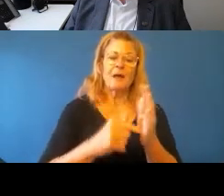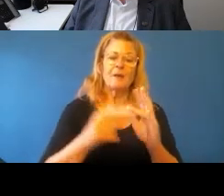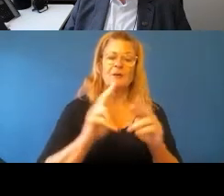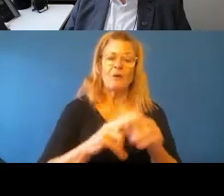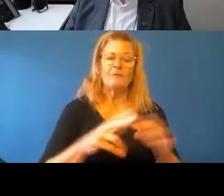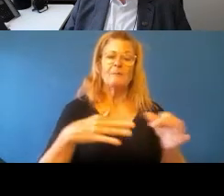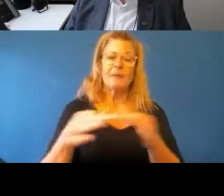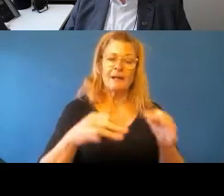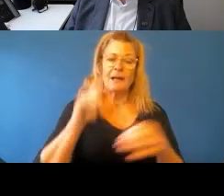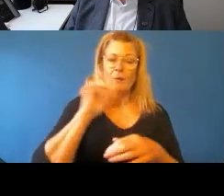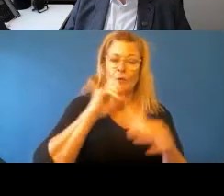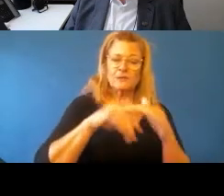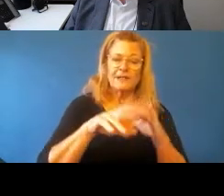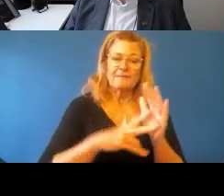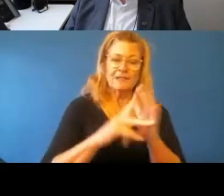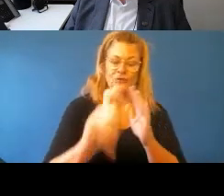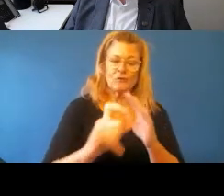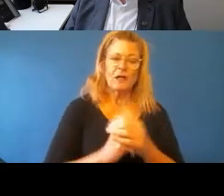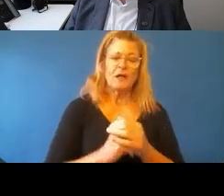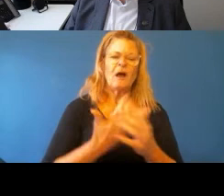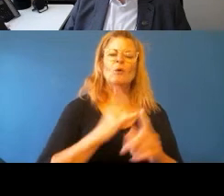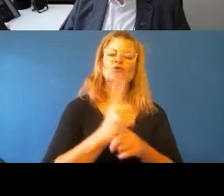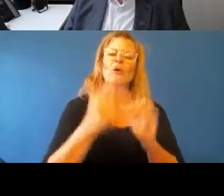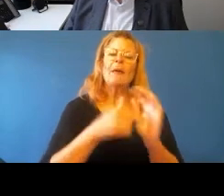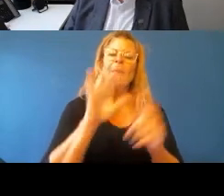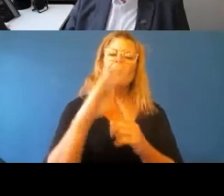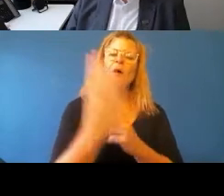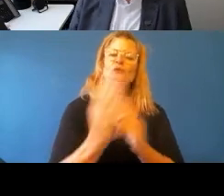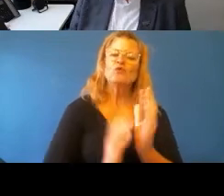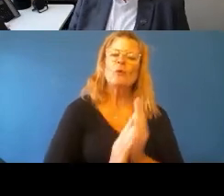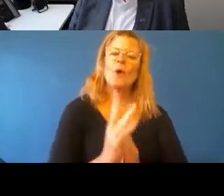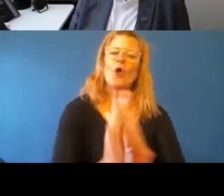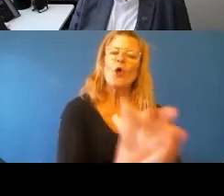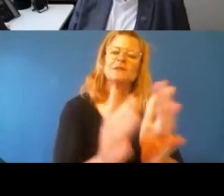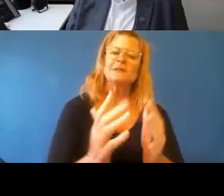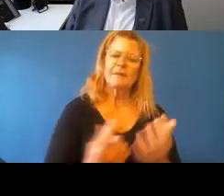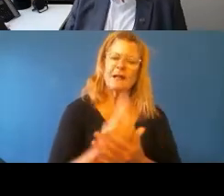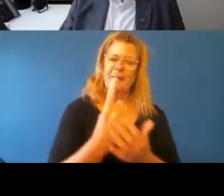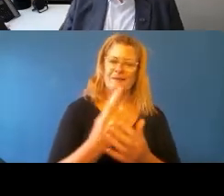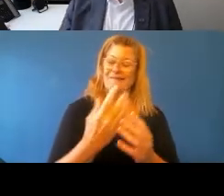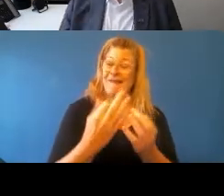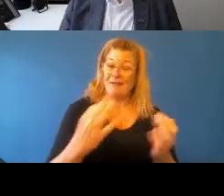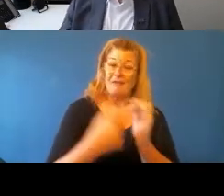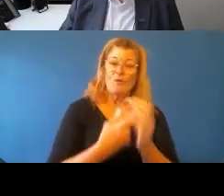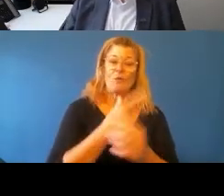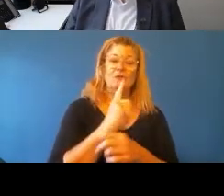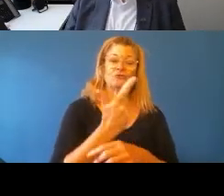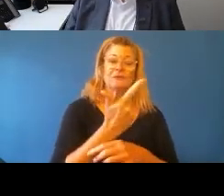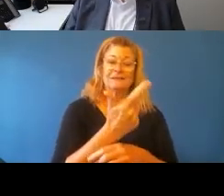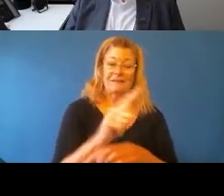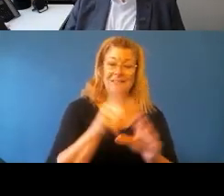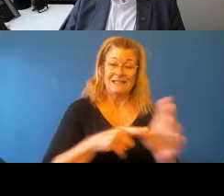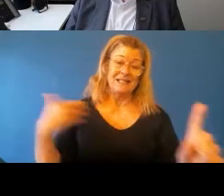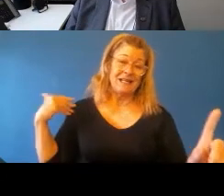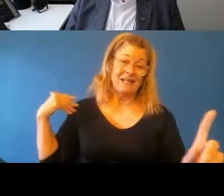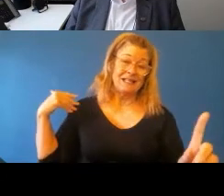I want to go back to those cultural burns that you were talking about. Not done for 170 years and now you're talking about